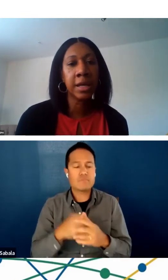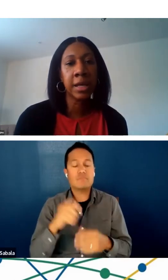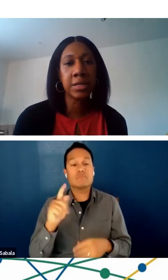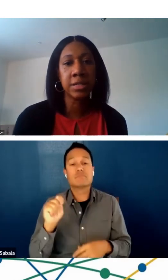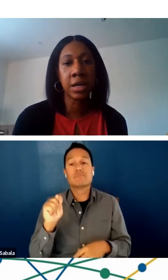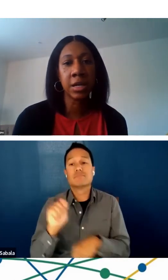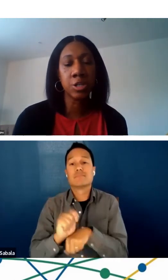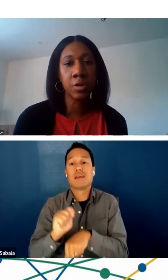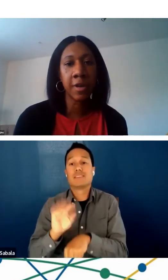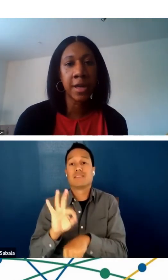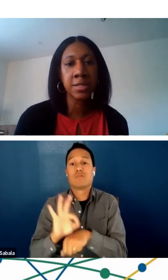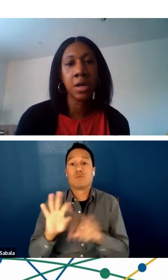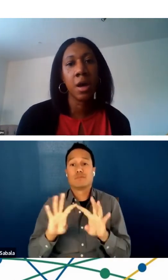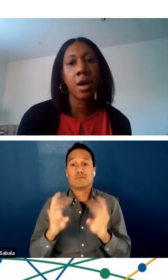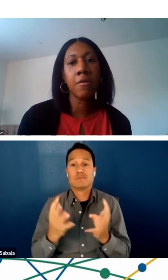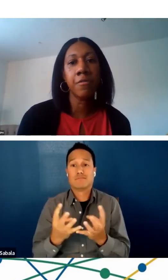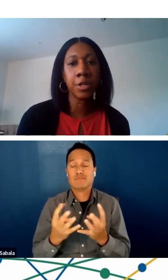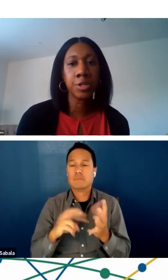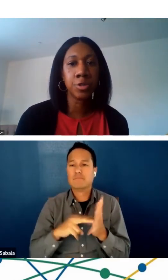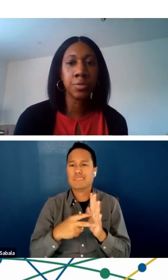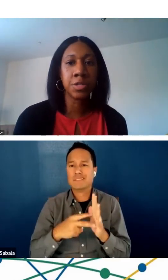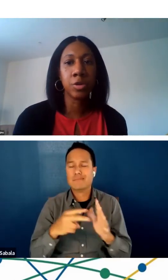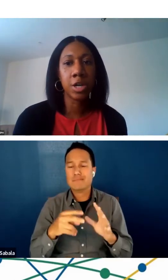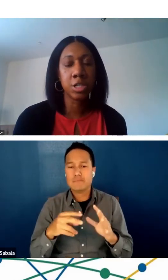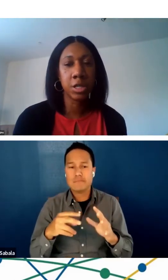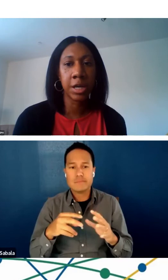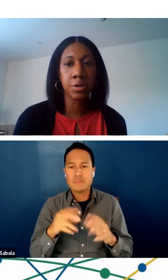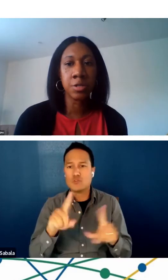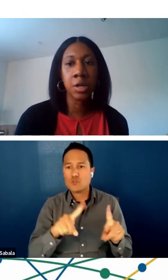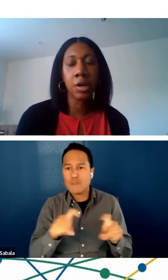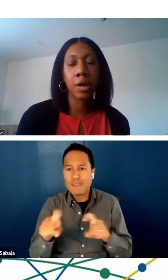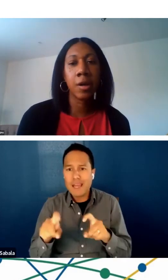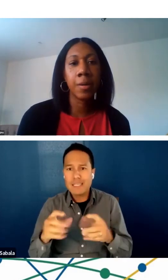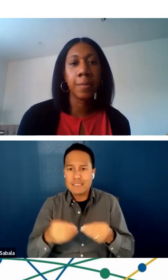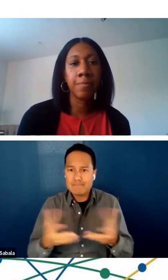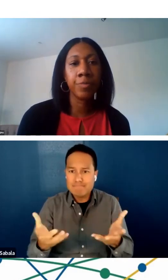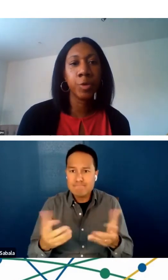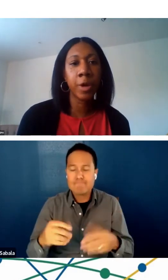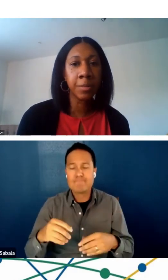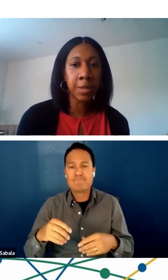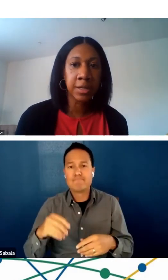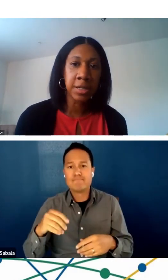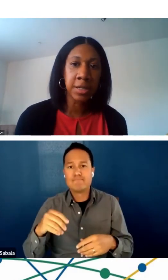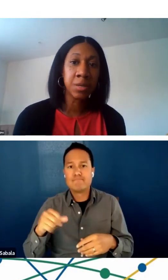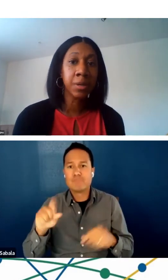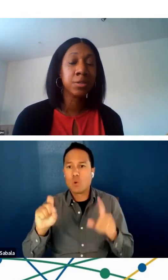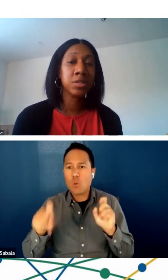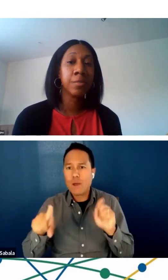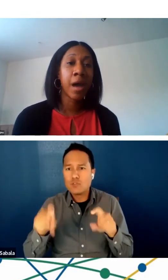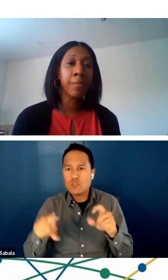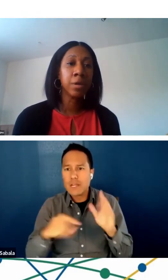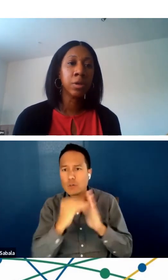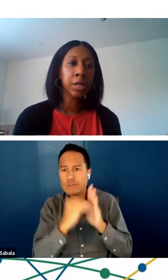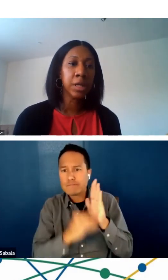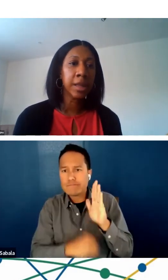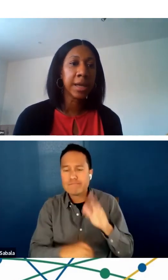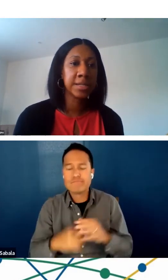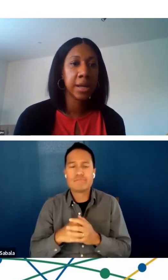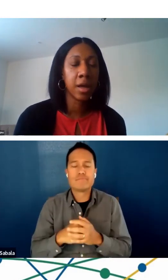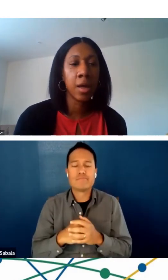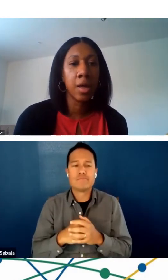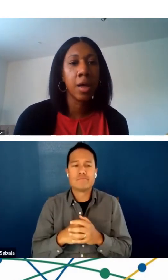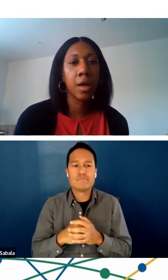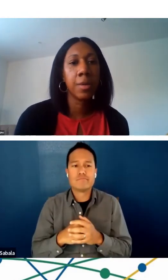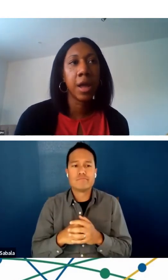coordinating and designing surveys, focus groups and questionnaires, recommending to be able to map and really